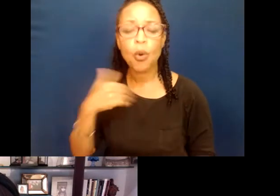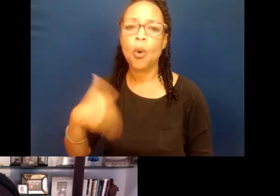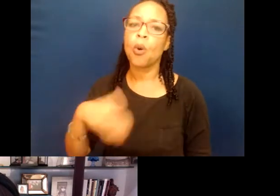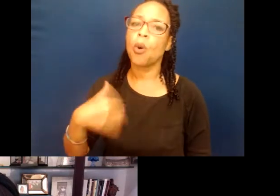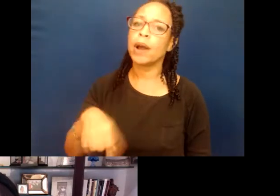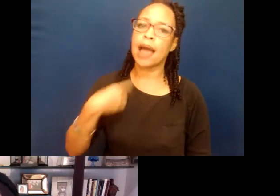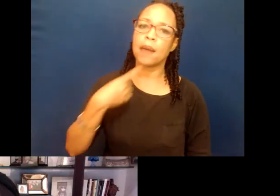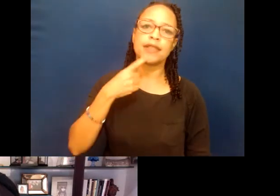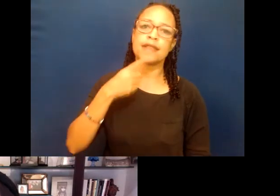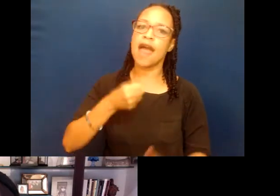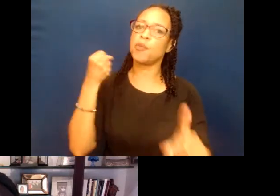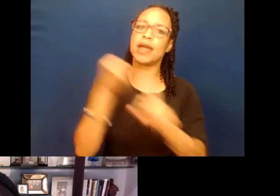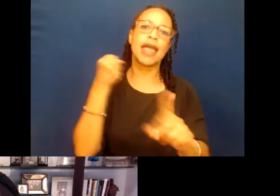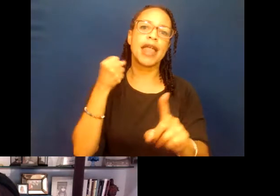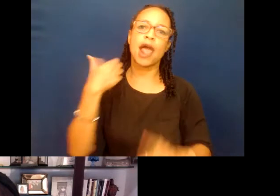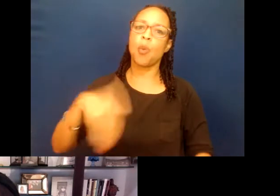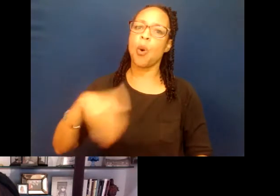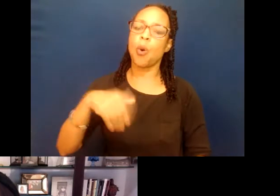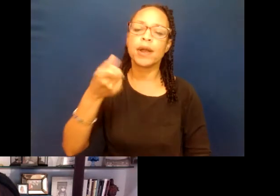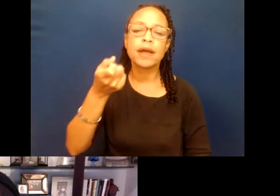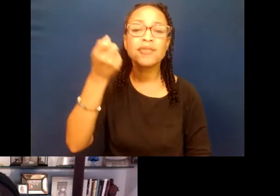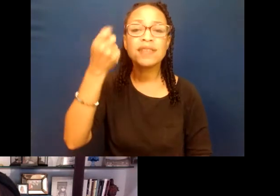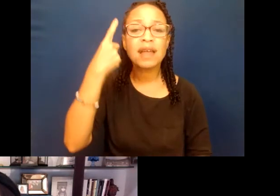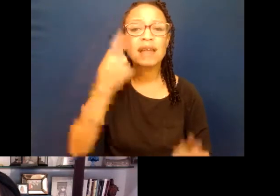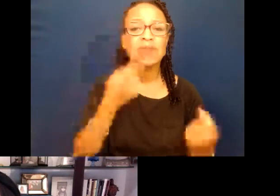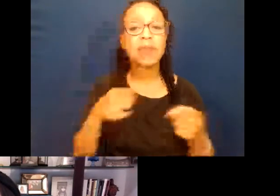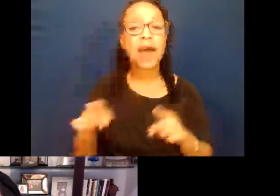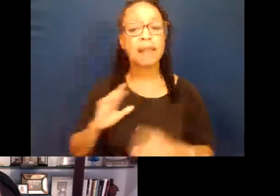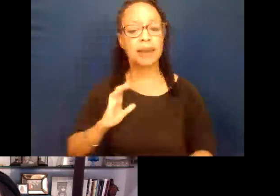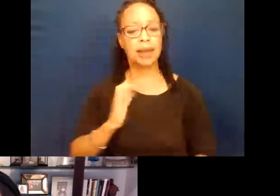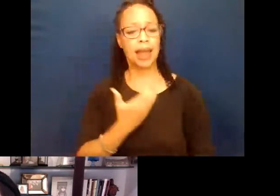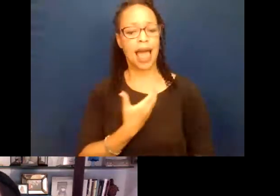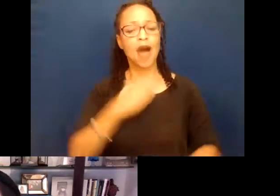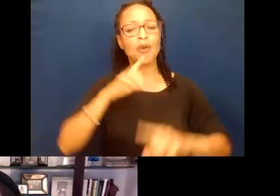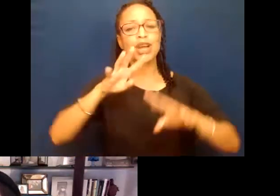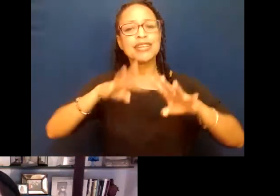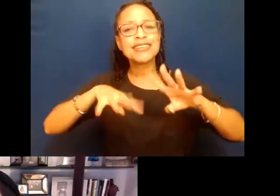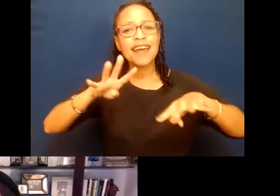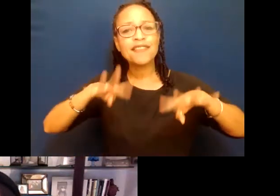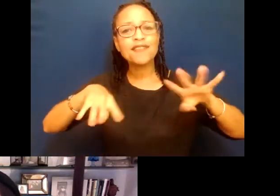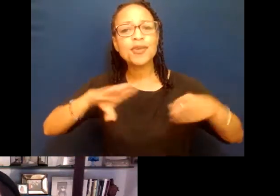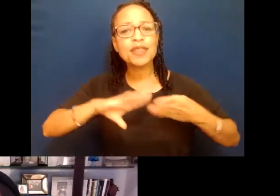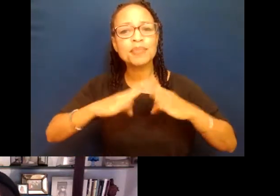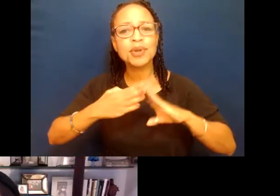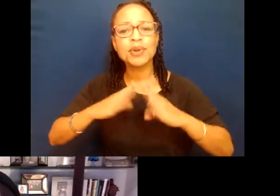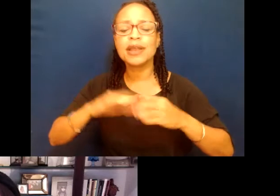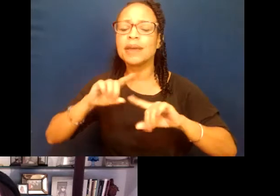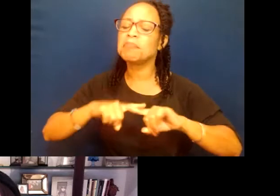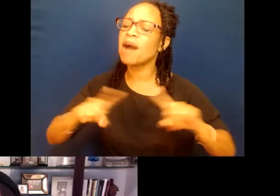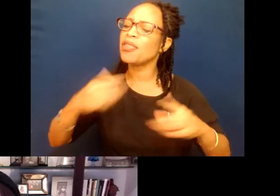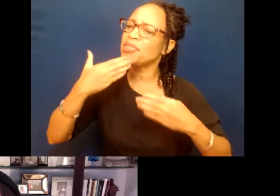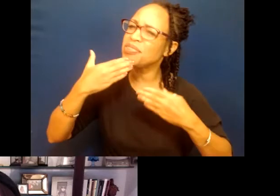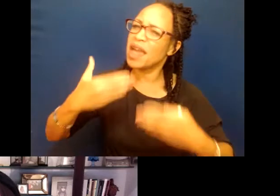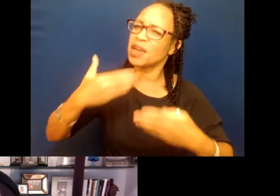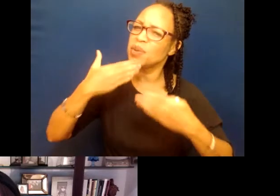we hit a home run in understanding what's happened in our diverse communities. But really, thank you for highlighting the